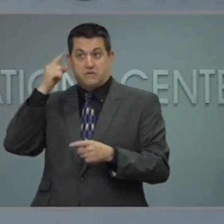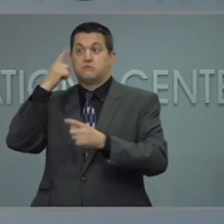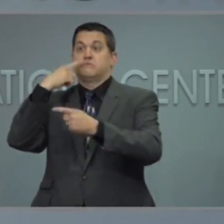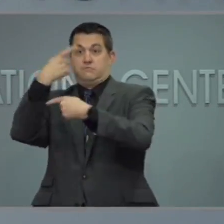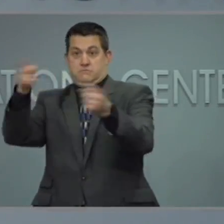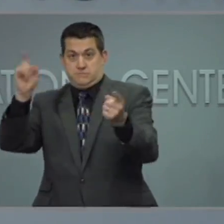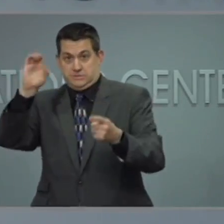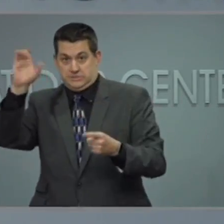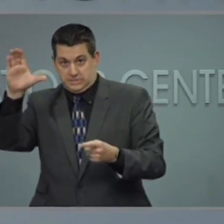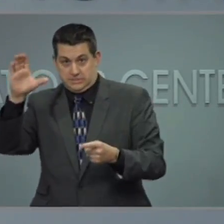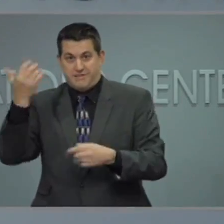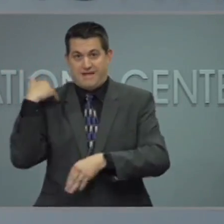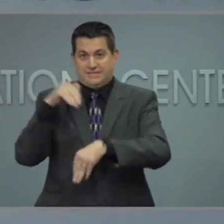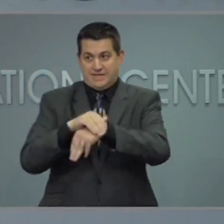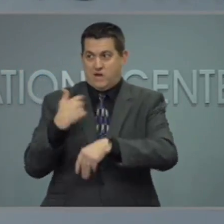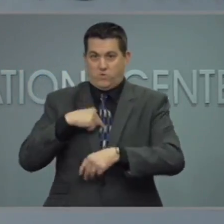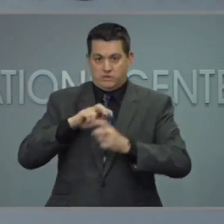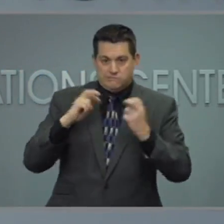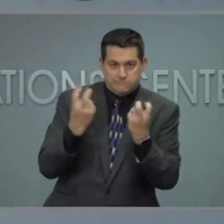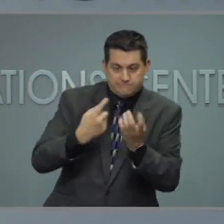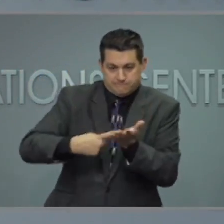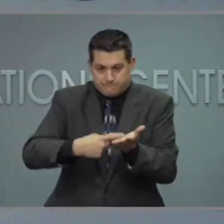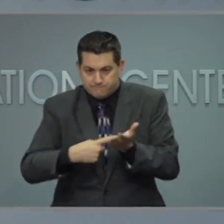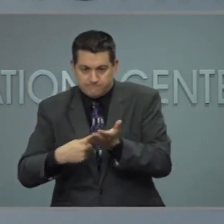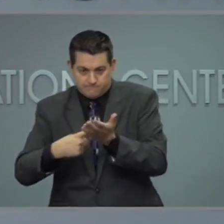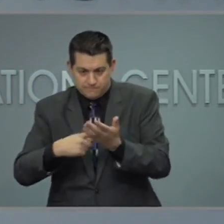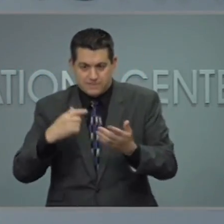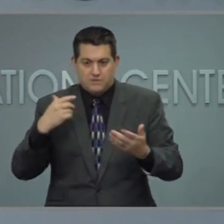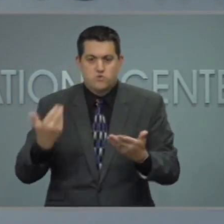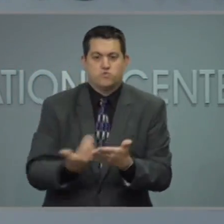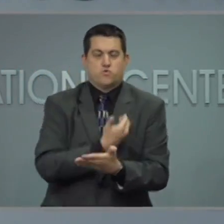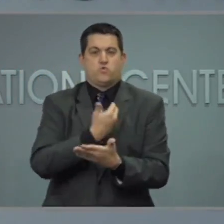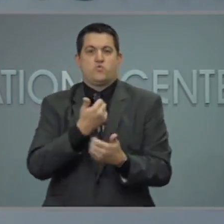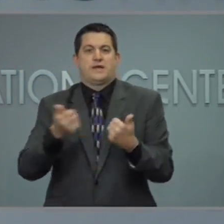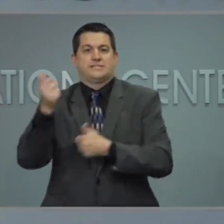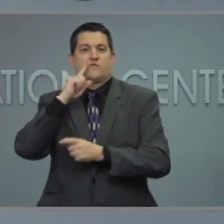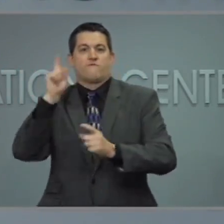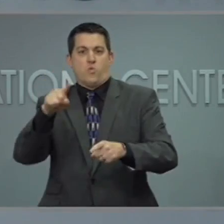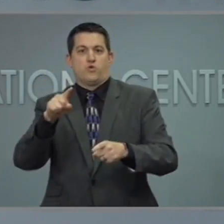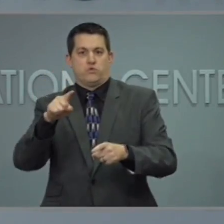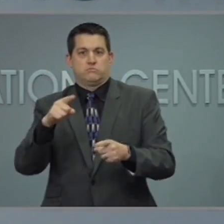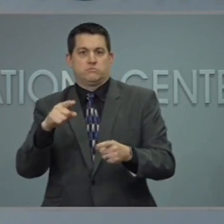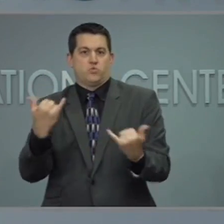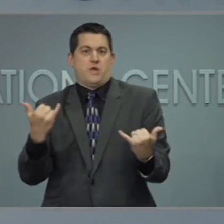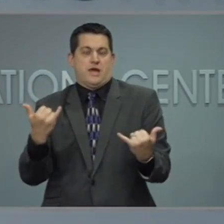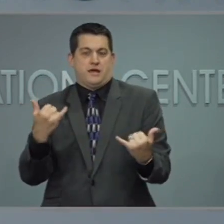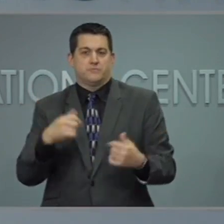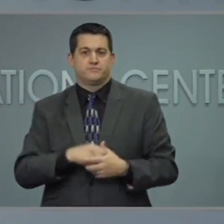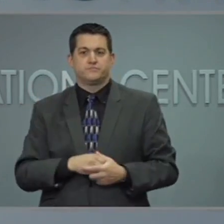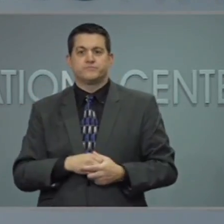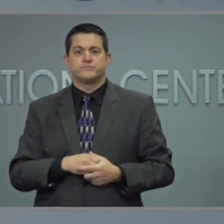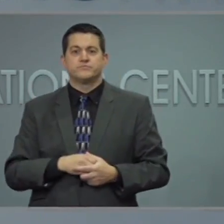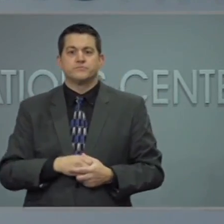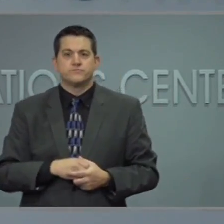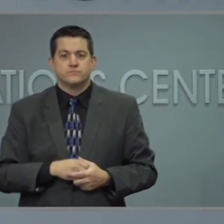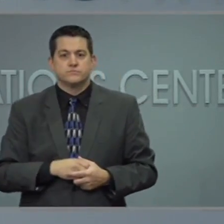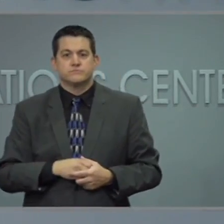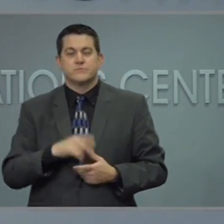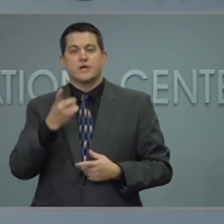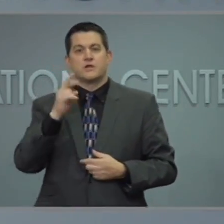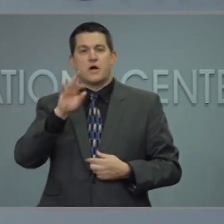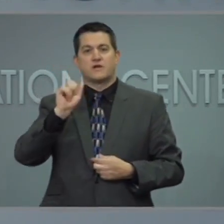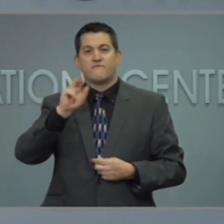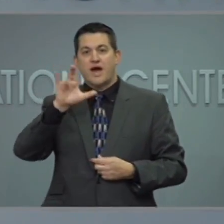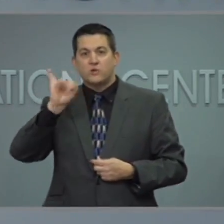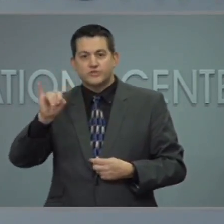and putting this new executive order in place. I think we've been hearing from the CDC and Dr Fauci